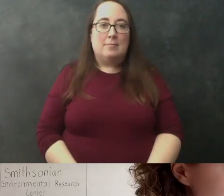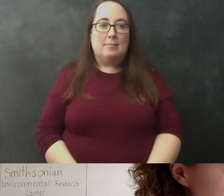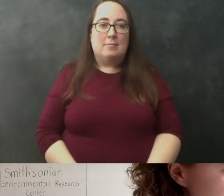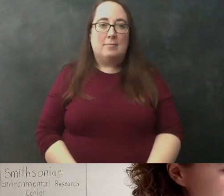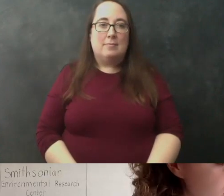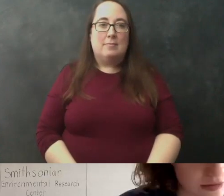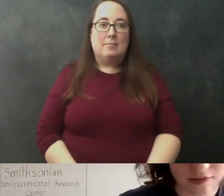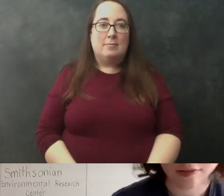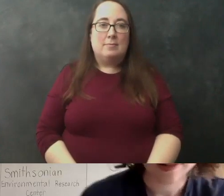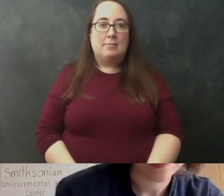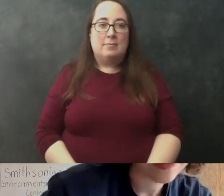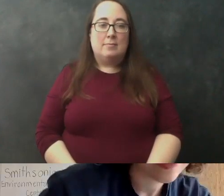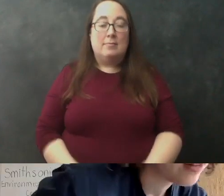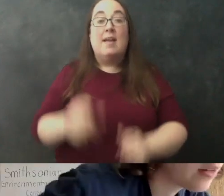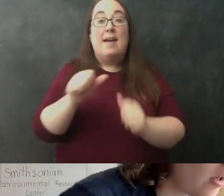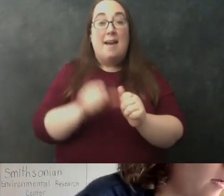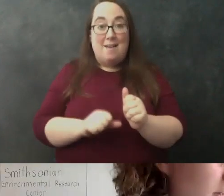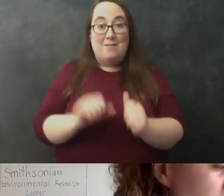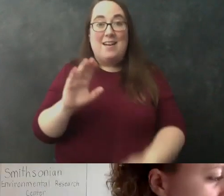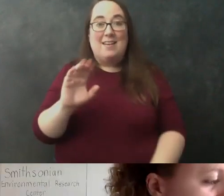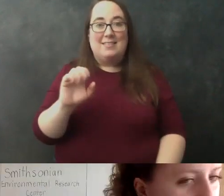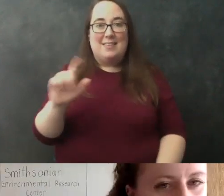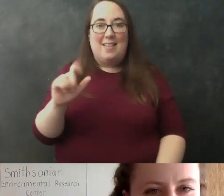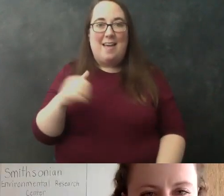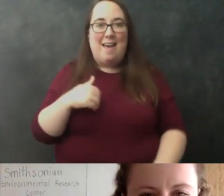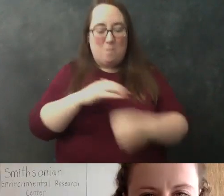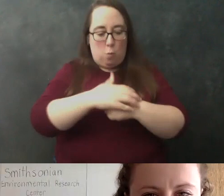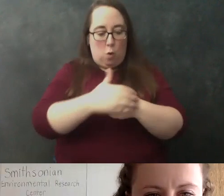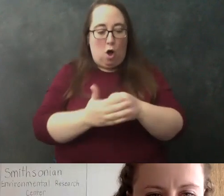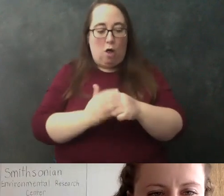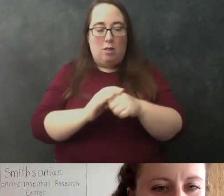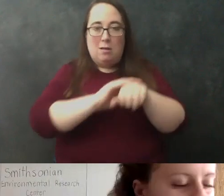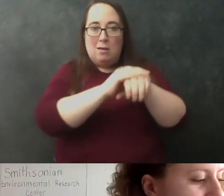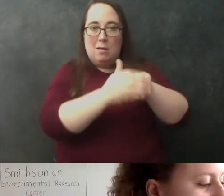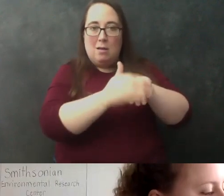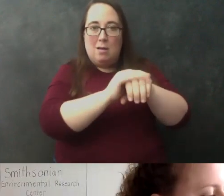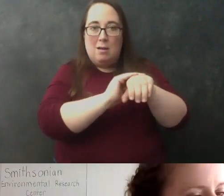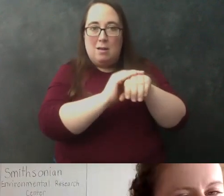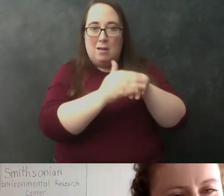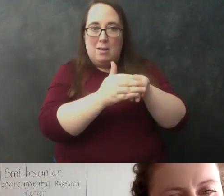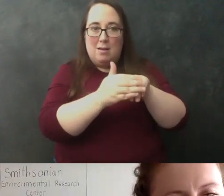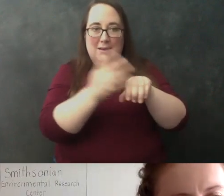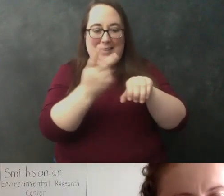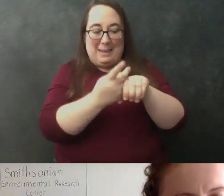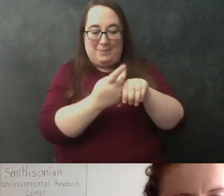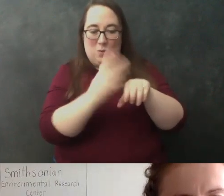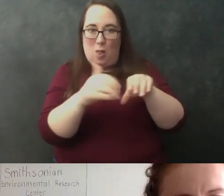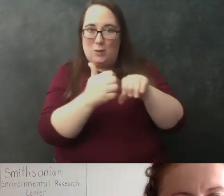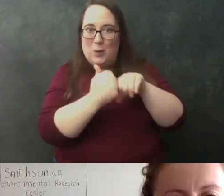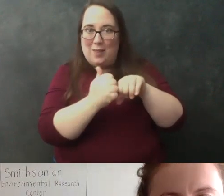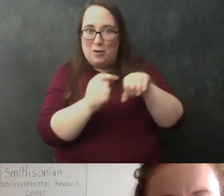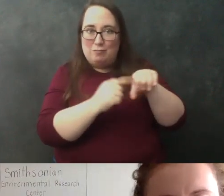so every cell has this sort of wall around it that keeps all the different parts of the cell inside the cell